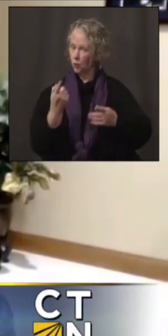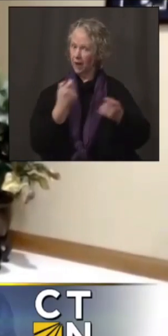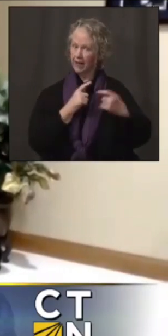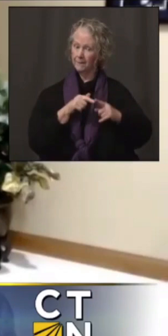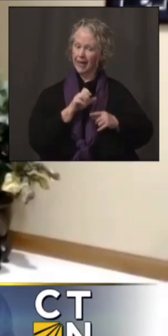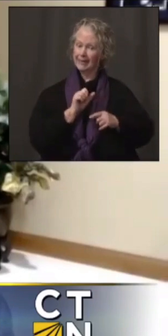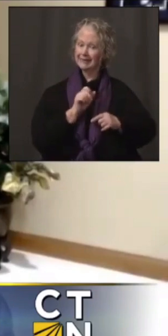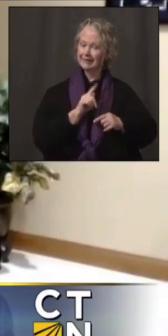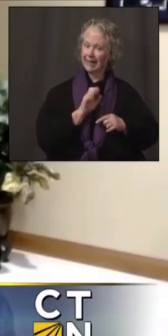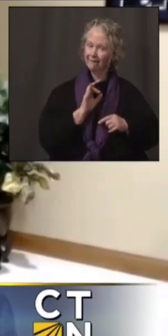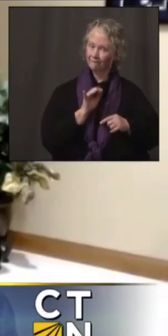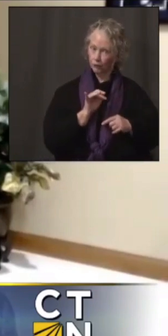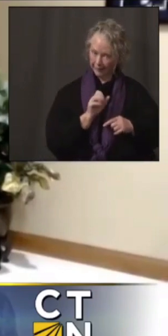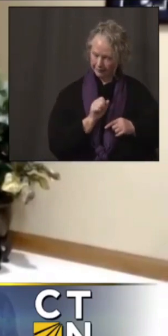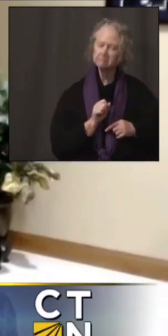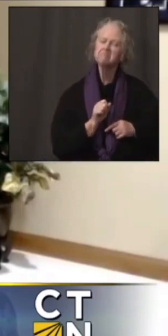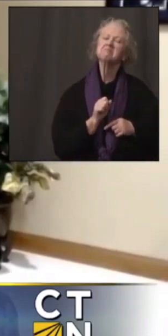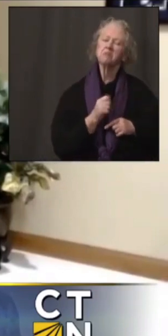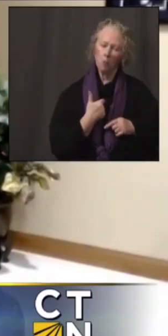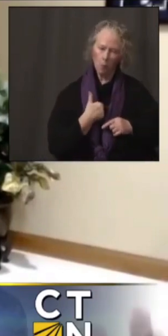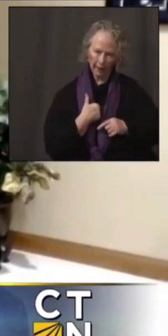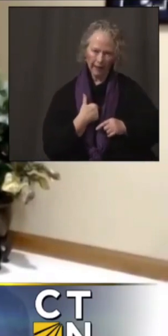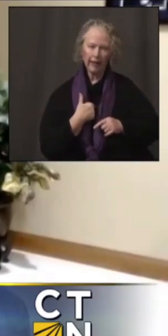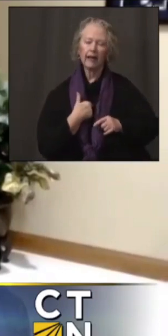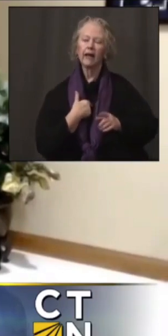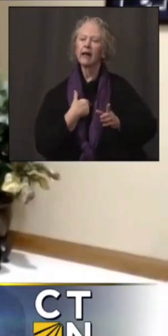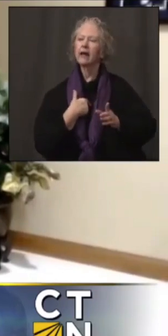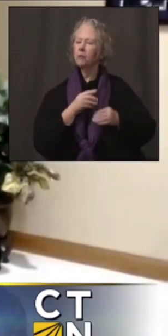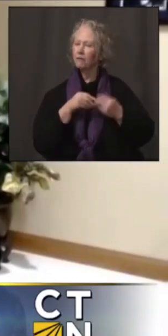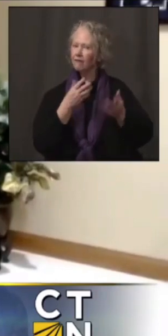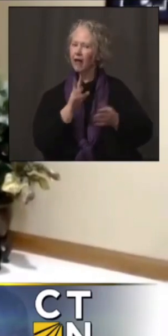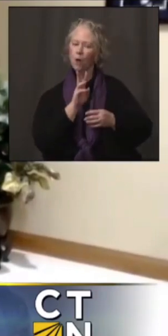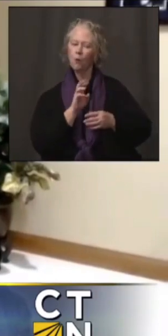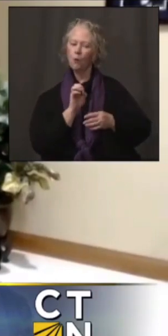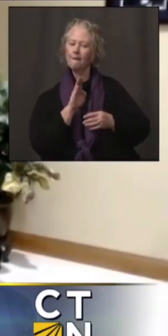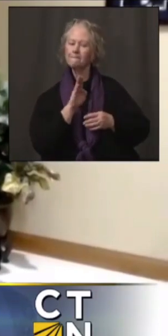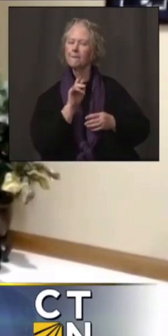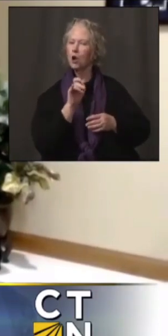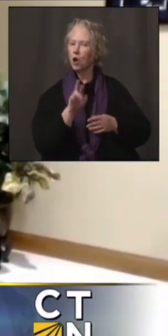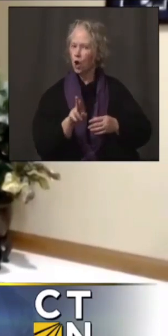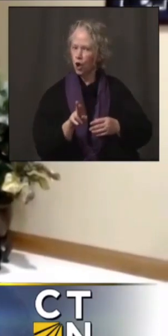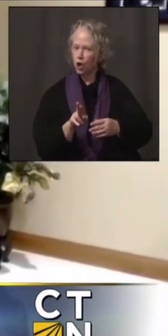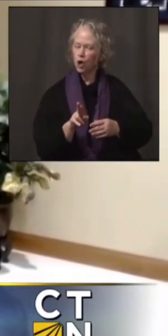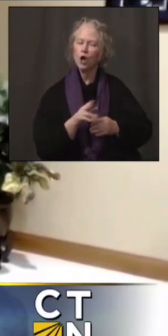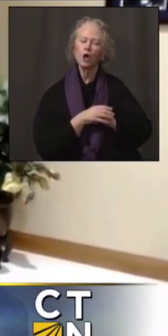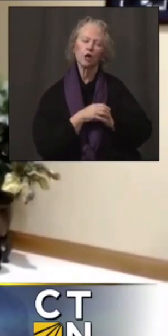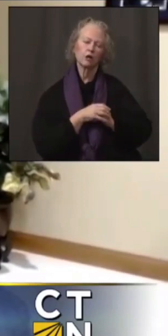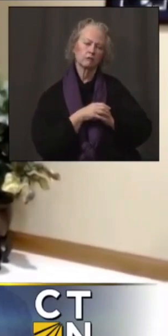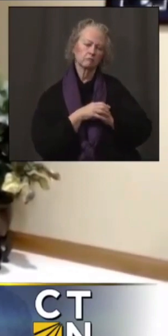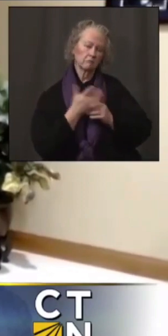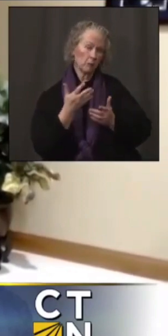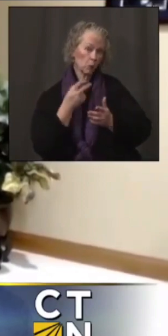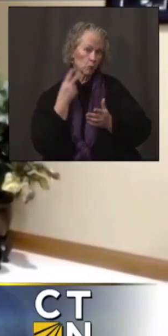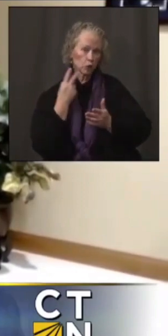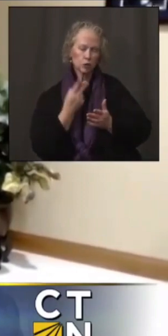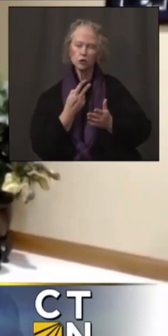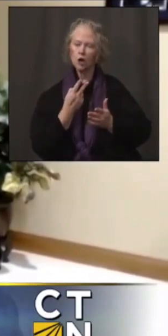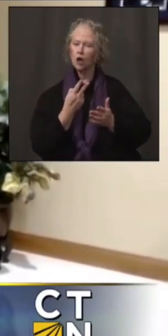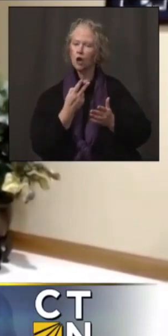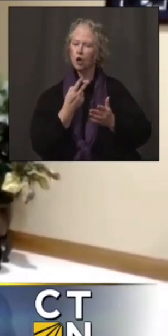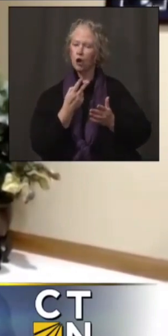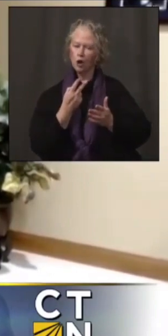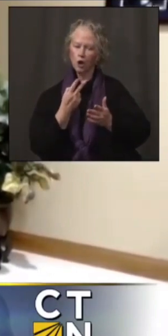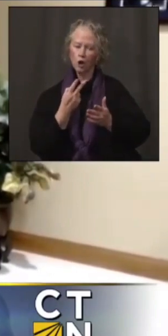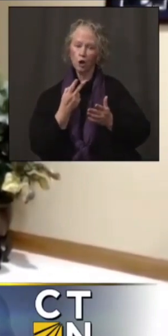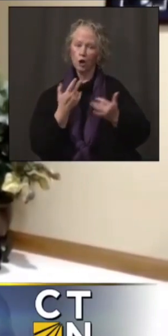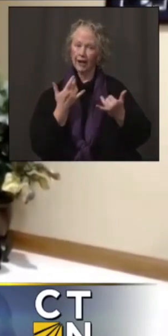is, uh, we are continuing to have, uh, webinars for our colleagues. You probably saw that we are now transitioning